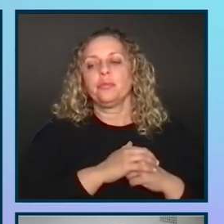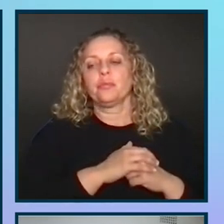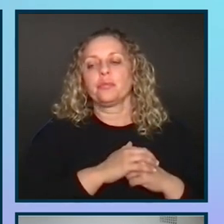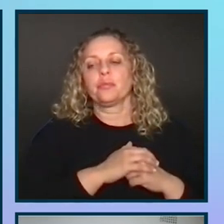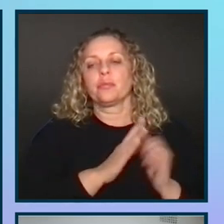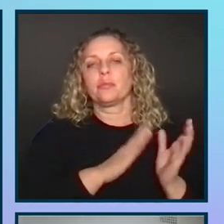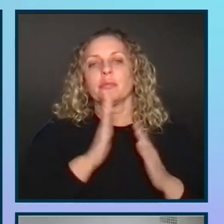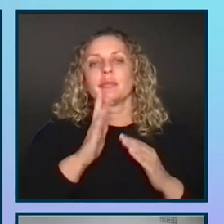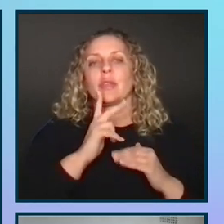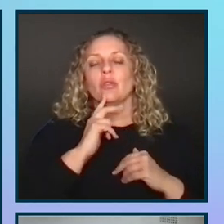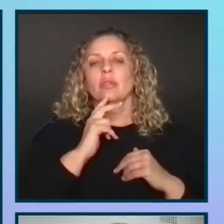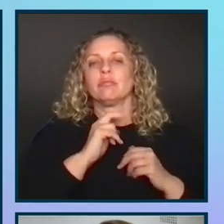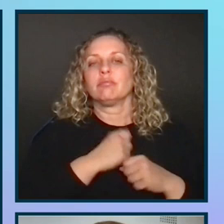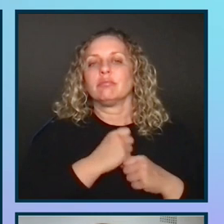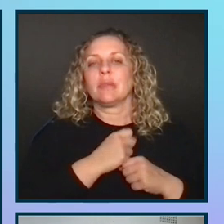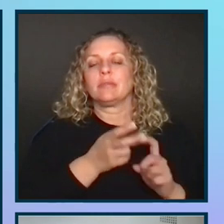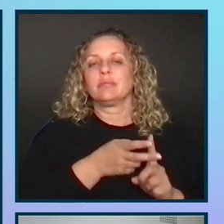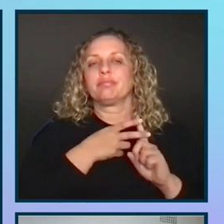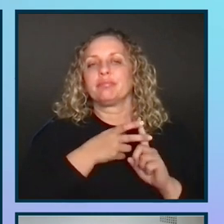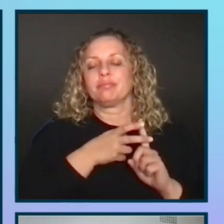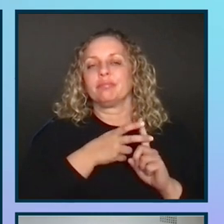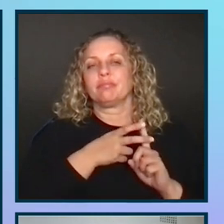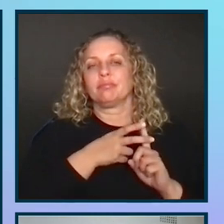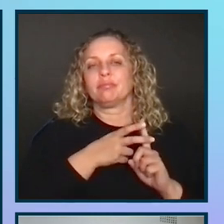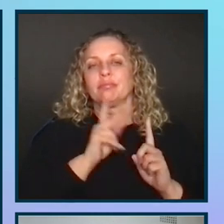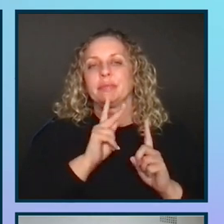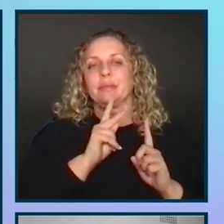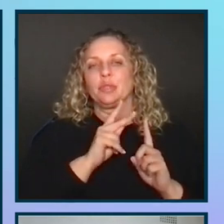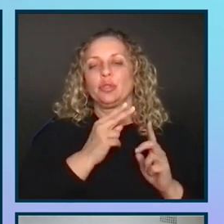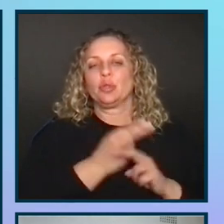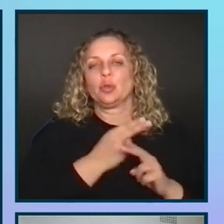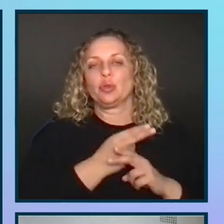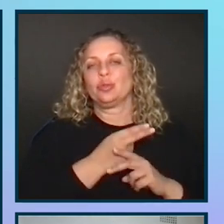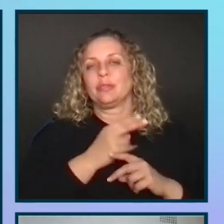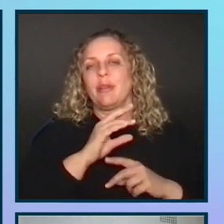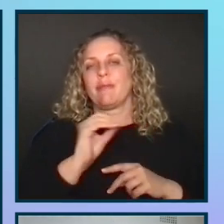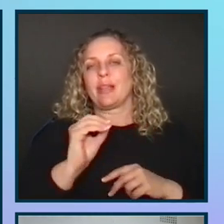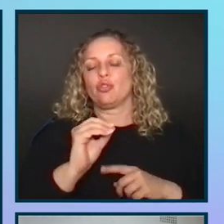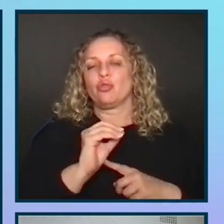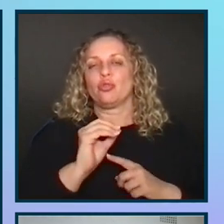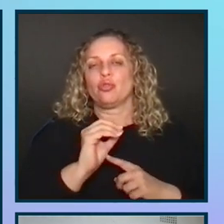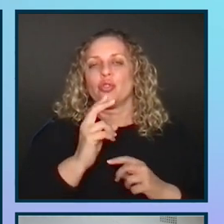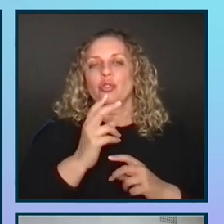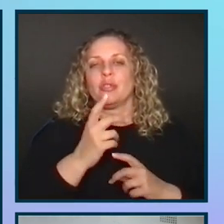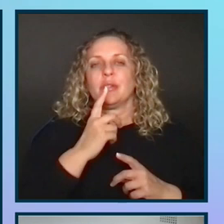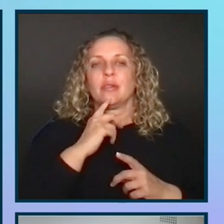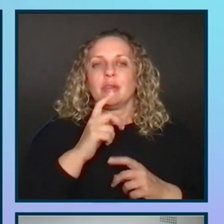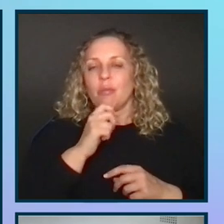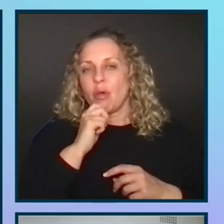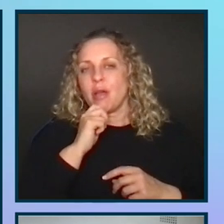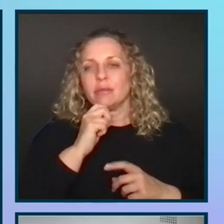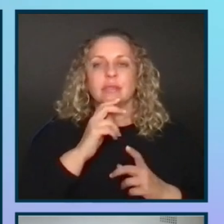You can build a panel or recruit participants using a recruitment vendor. This removes a lot of the work around like privacy